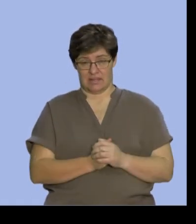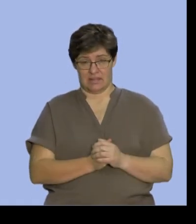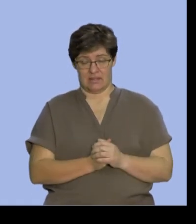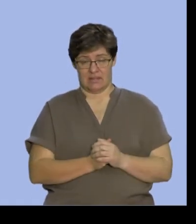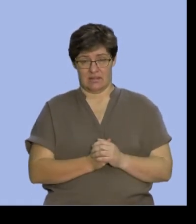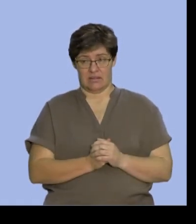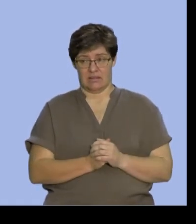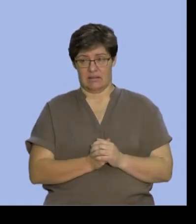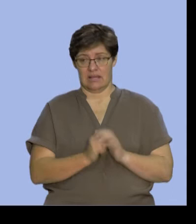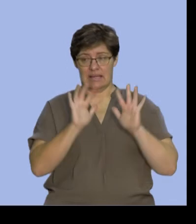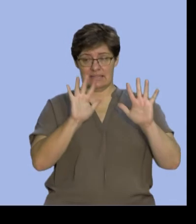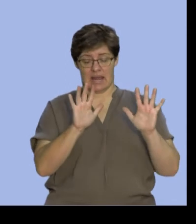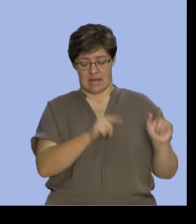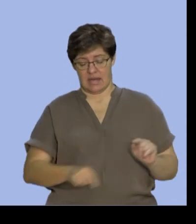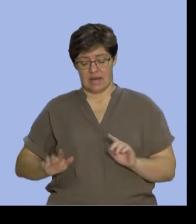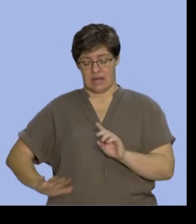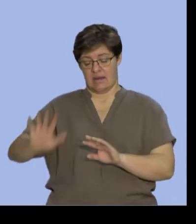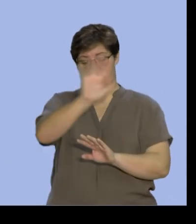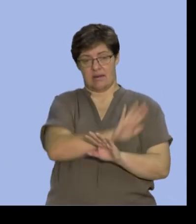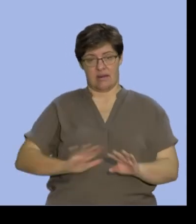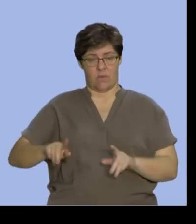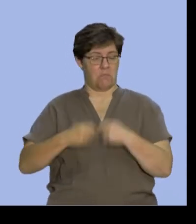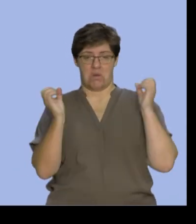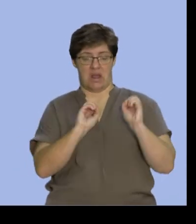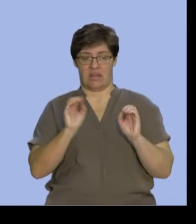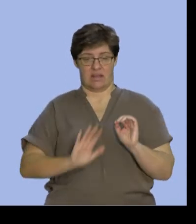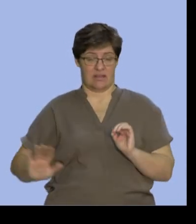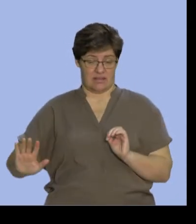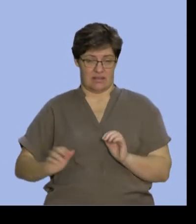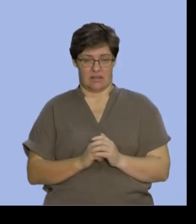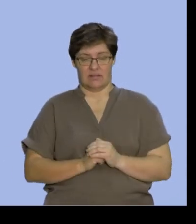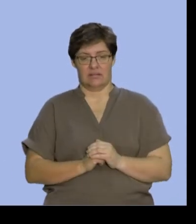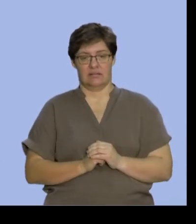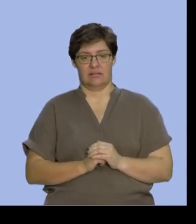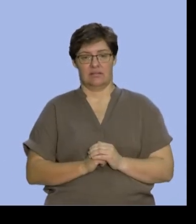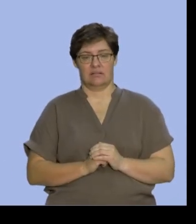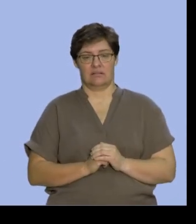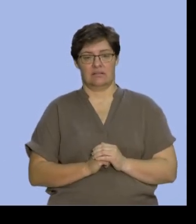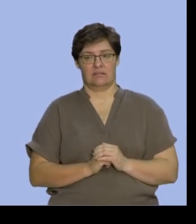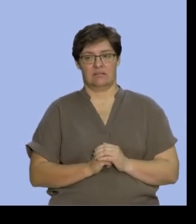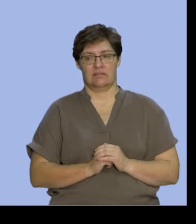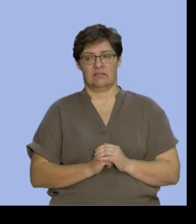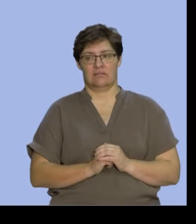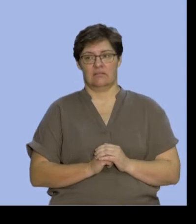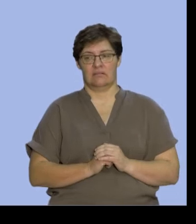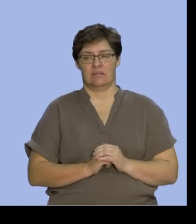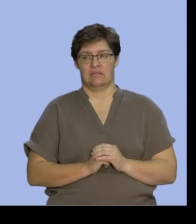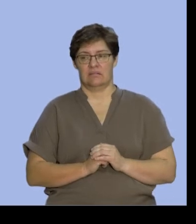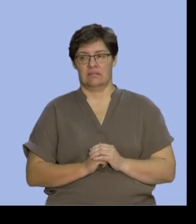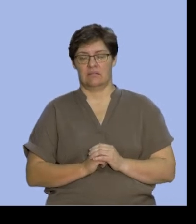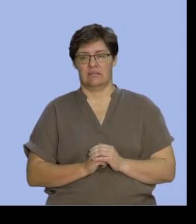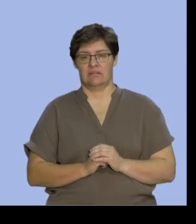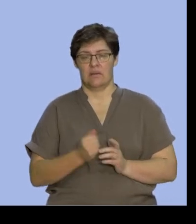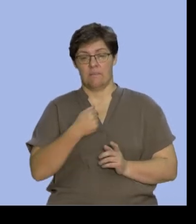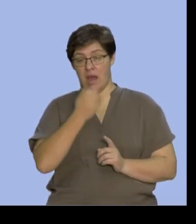are 10 that sit here in the sample space of those people that didn't break anything. Now, my